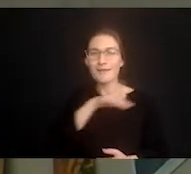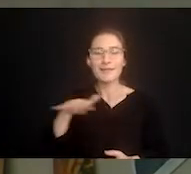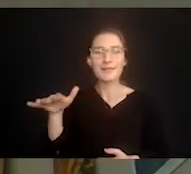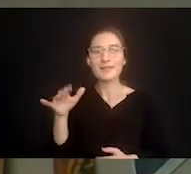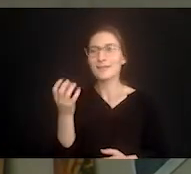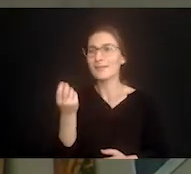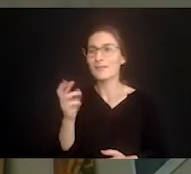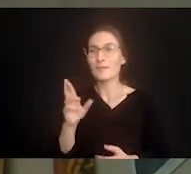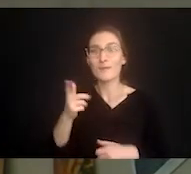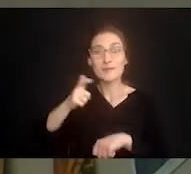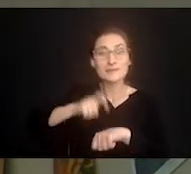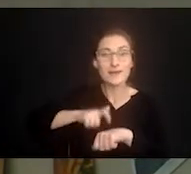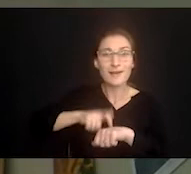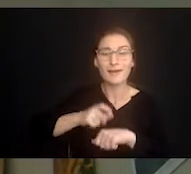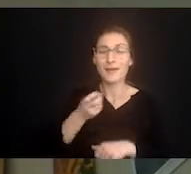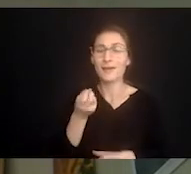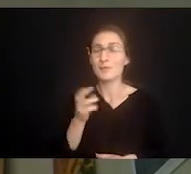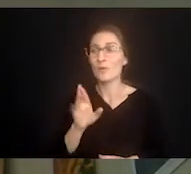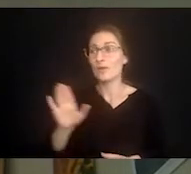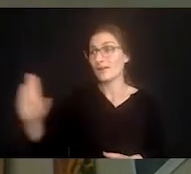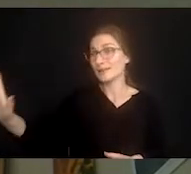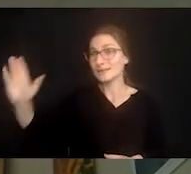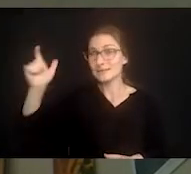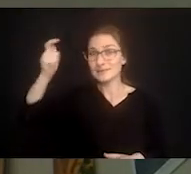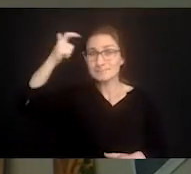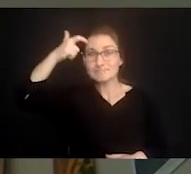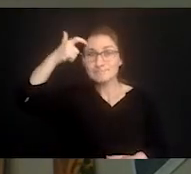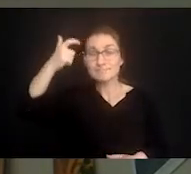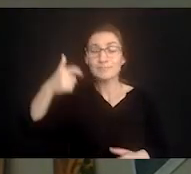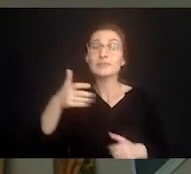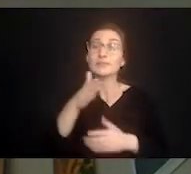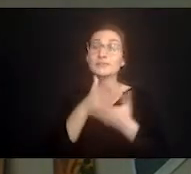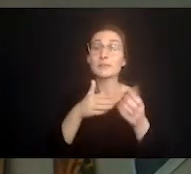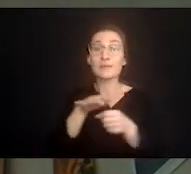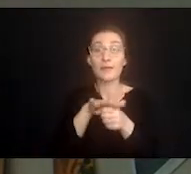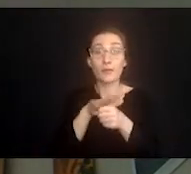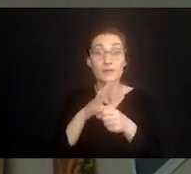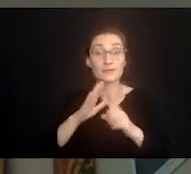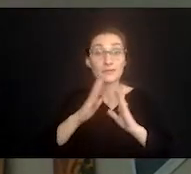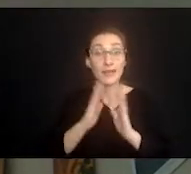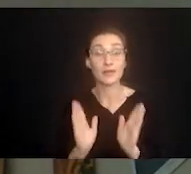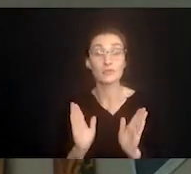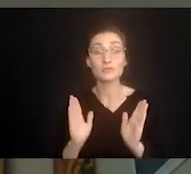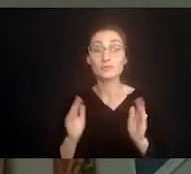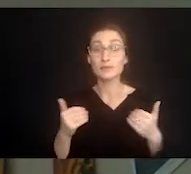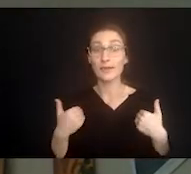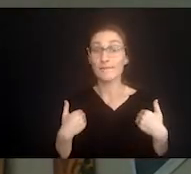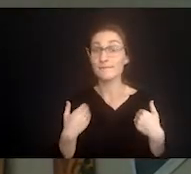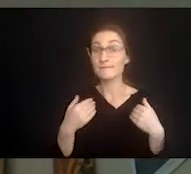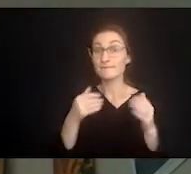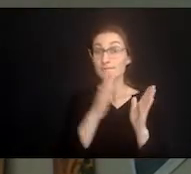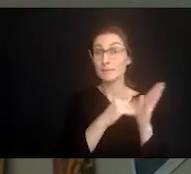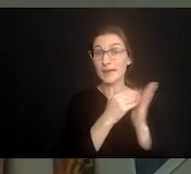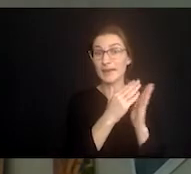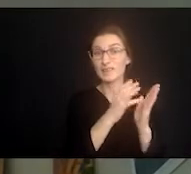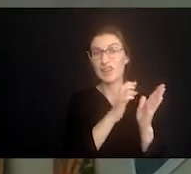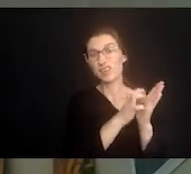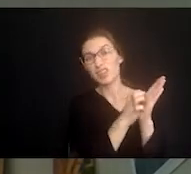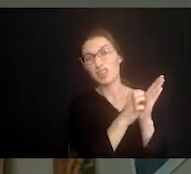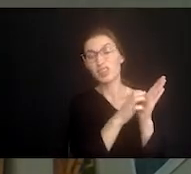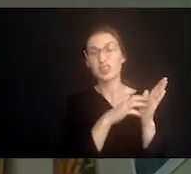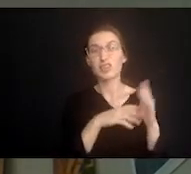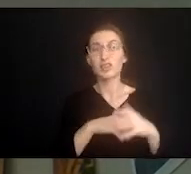there are just certain places around our house that have chewed up wood, nicks in the paint, or